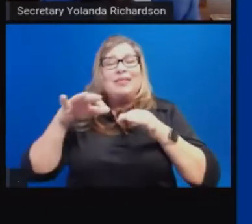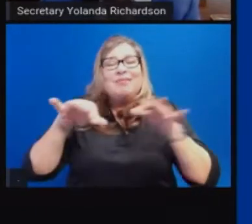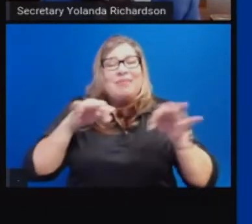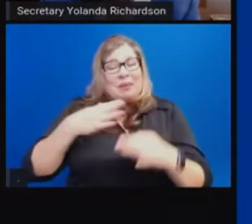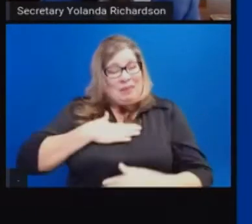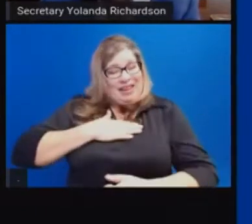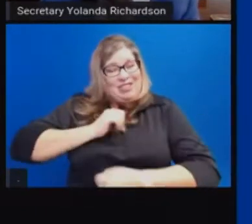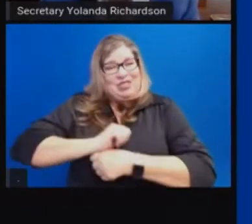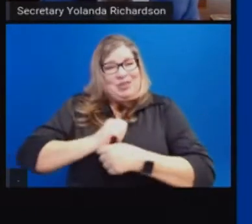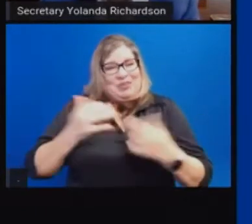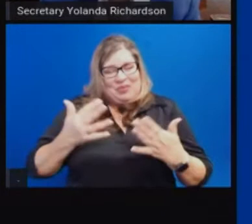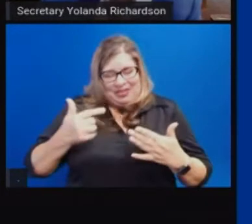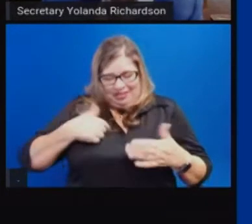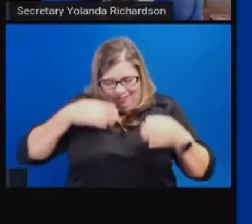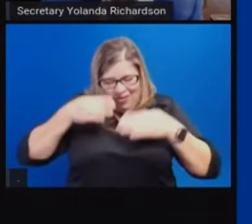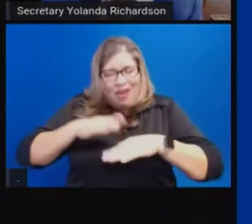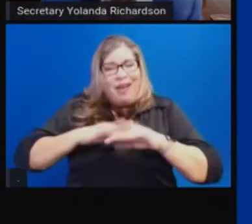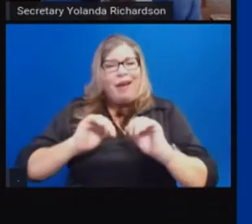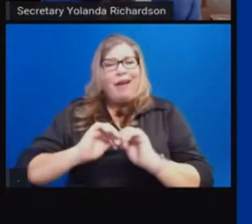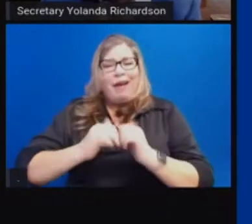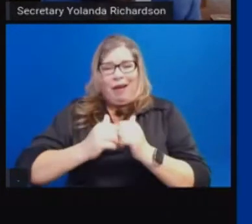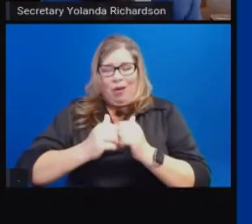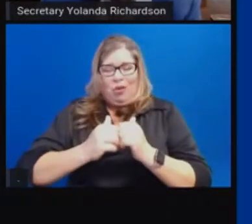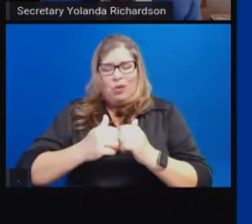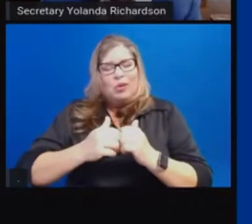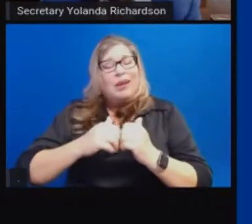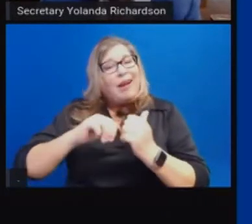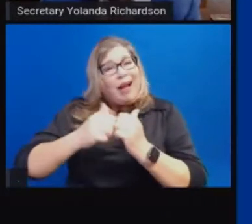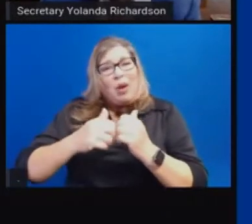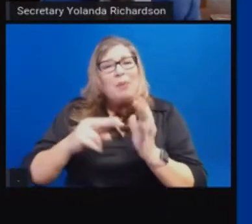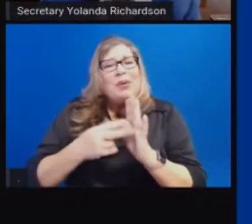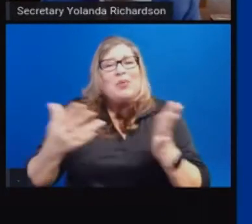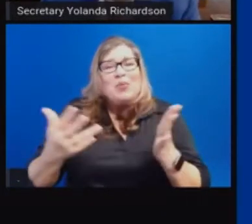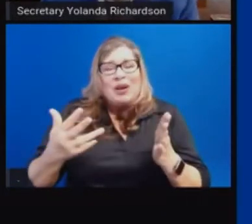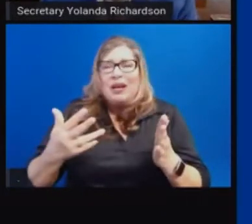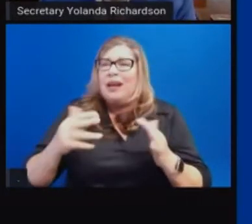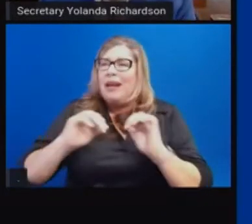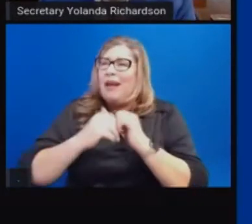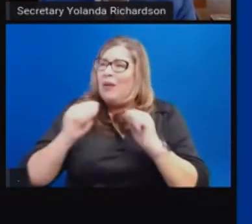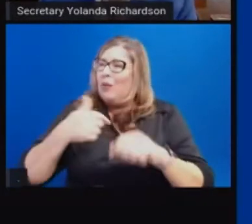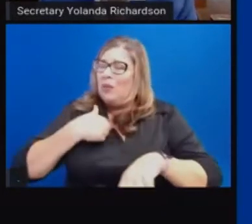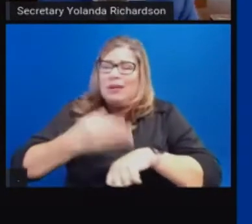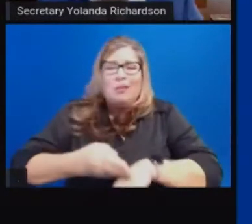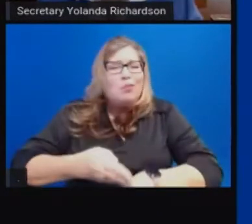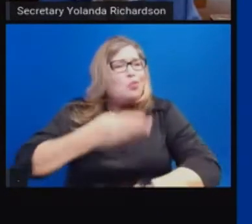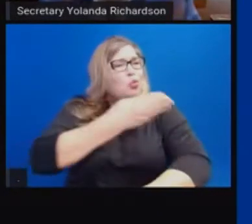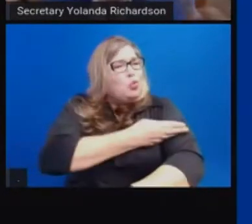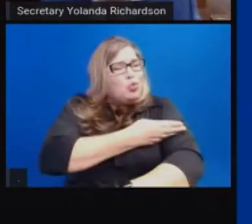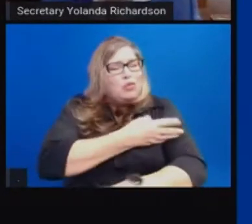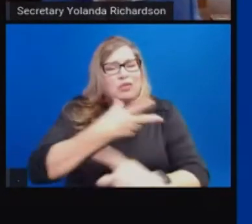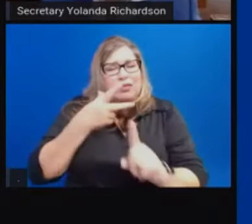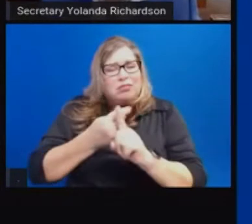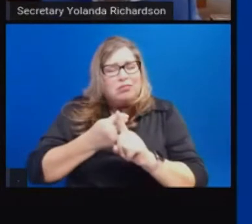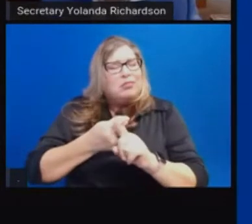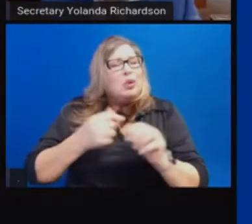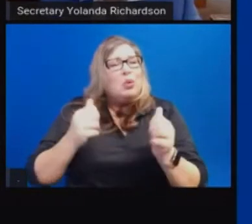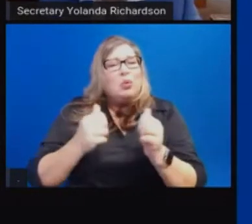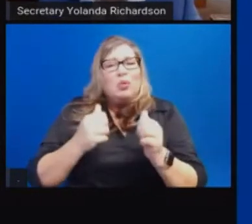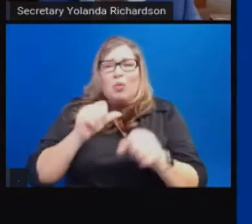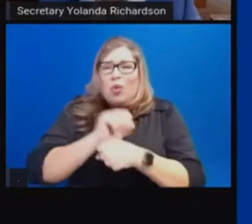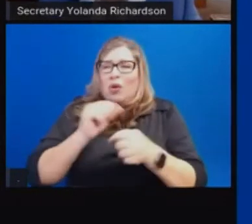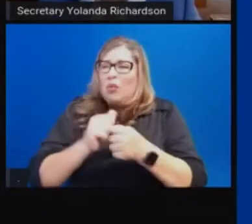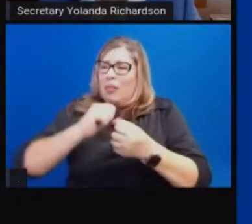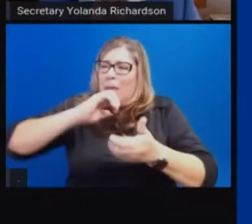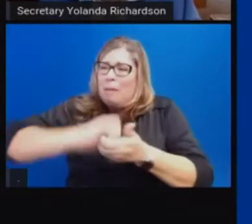How do we expand our efforts statewide in partnership with our local health partners and the broader health system?